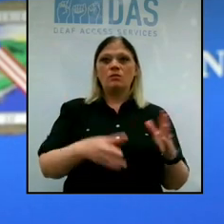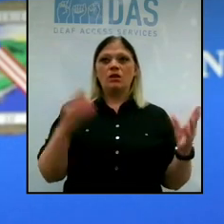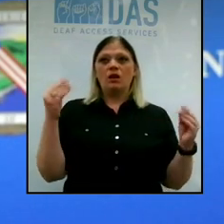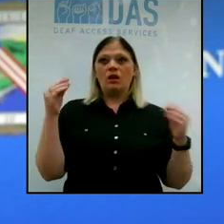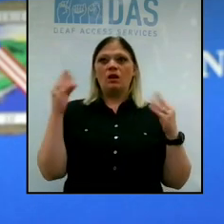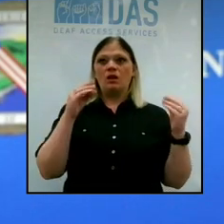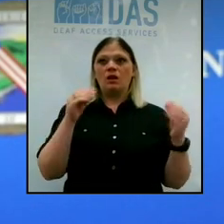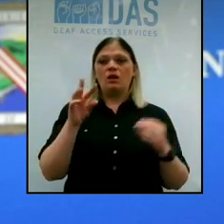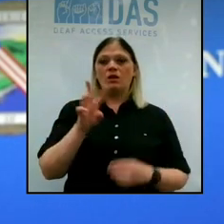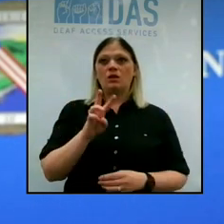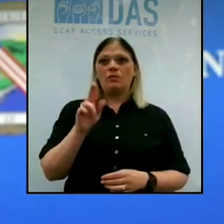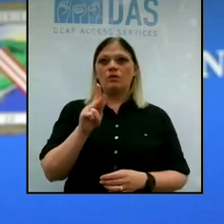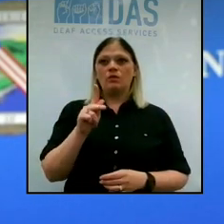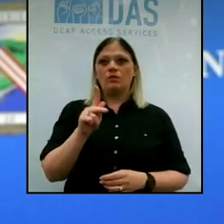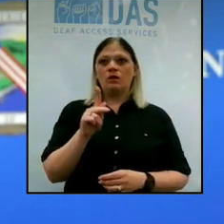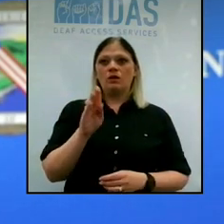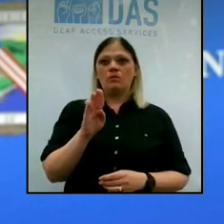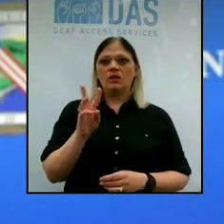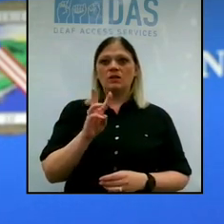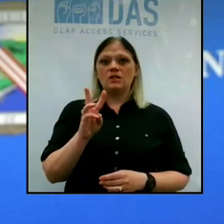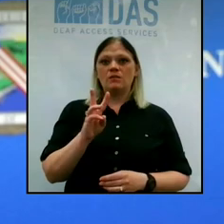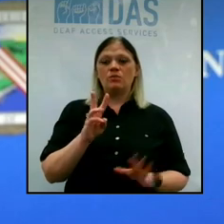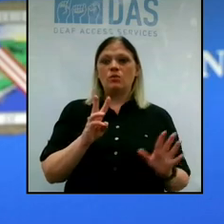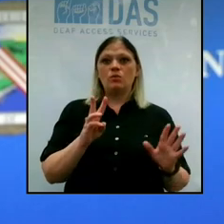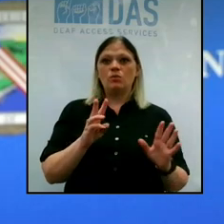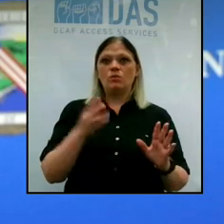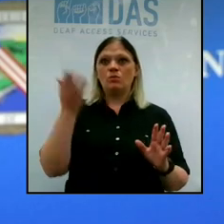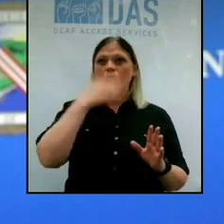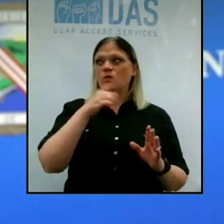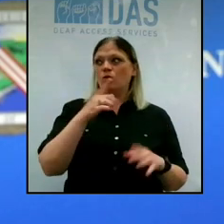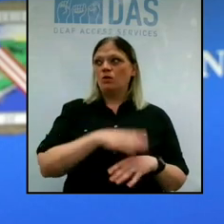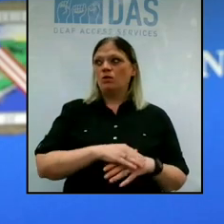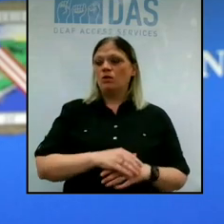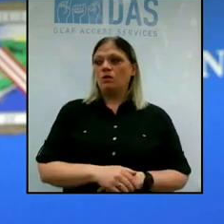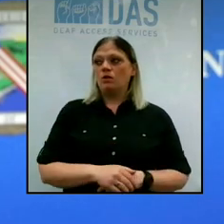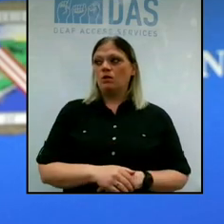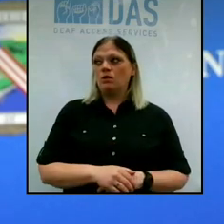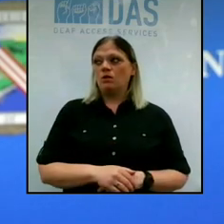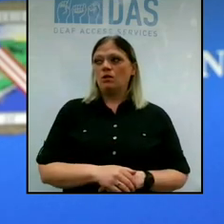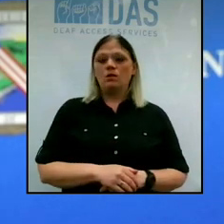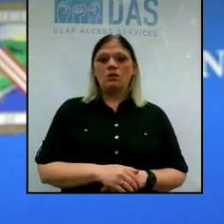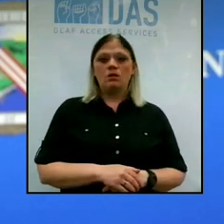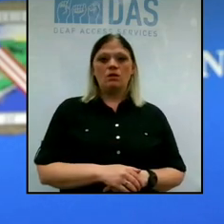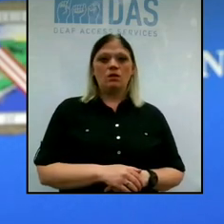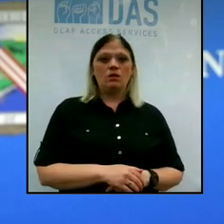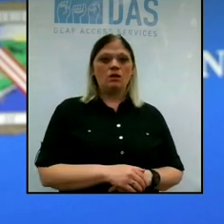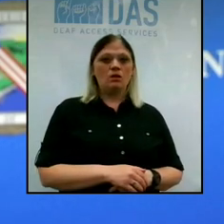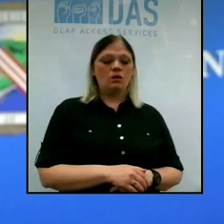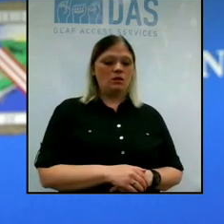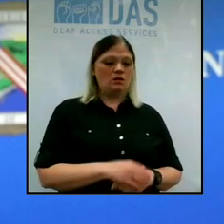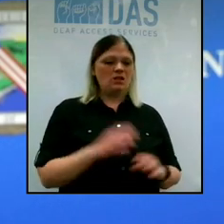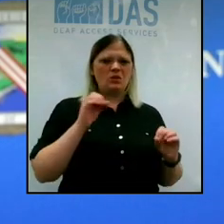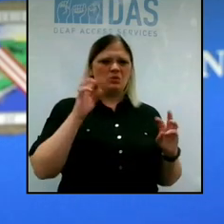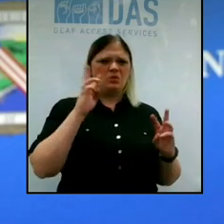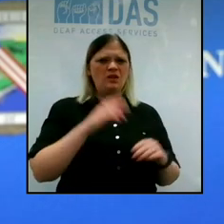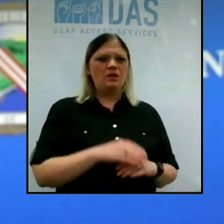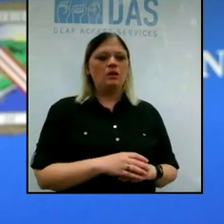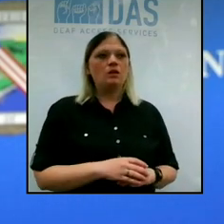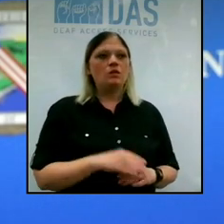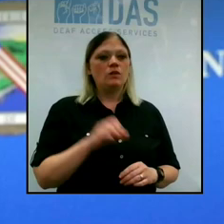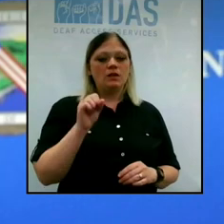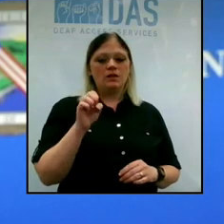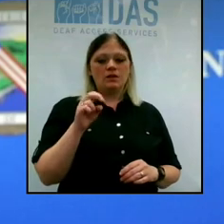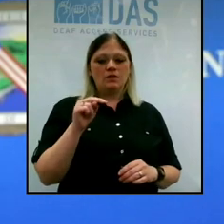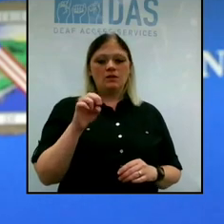from WKBW. Sure, I'm sorry. I didn't hear that you were on. Yeah, no worries. No worries. Just a quick question for you. The Seneca